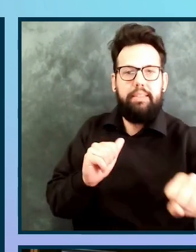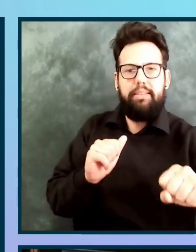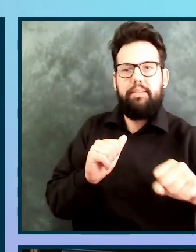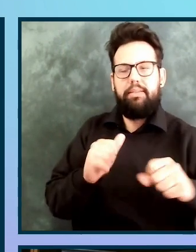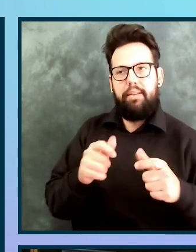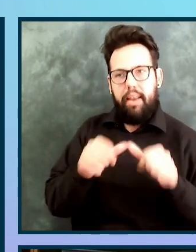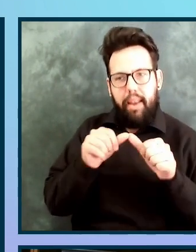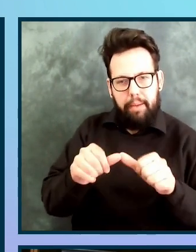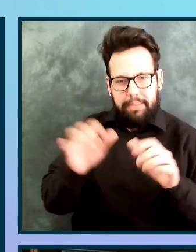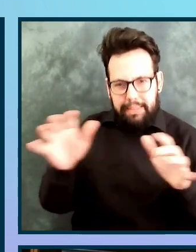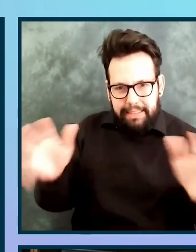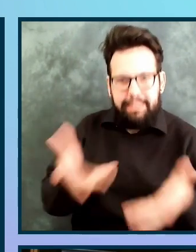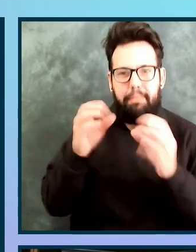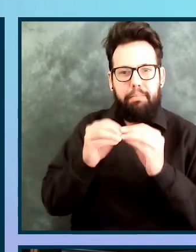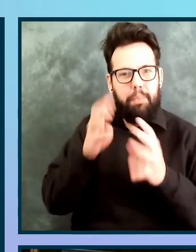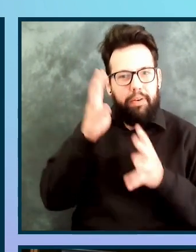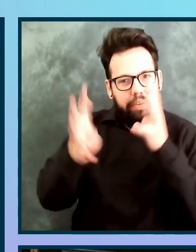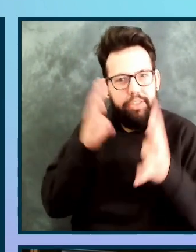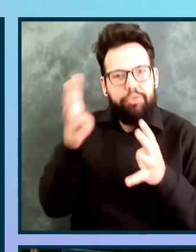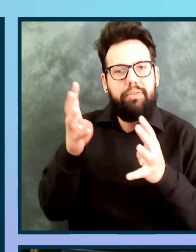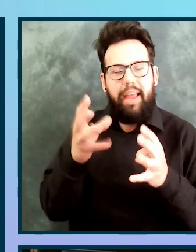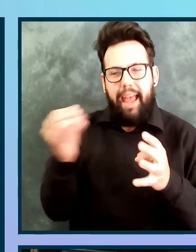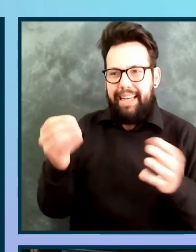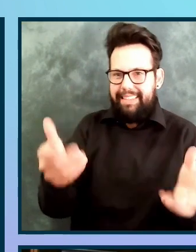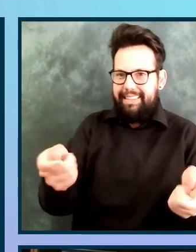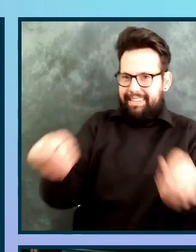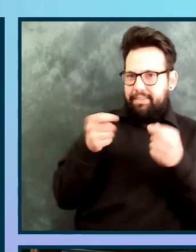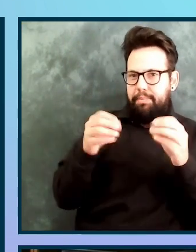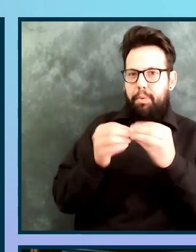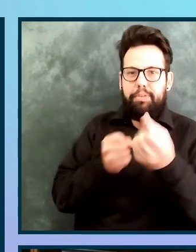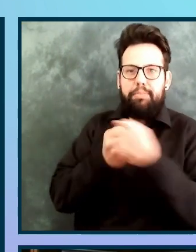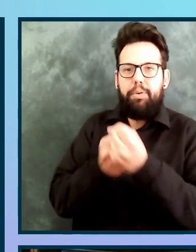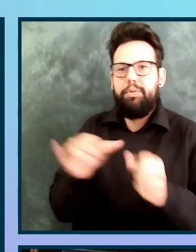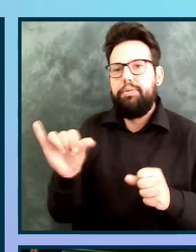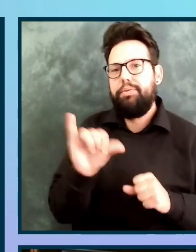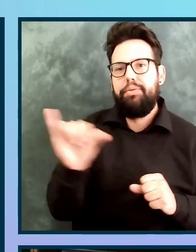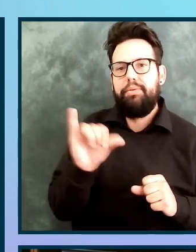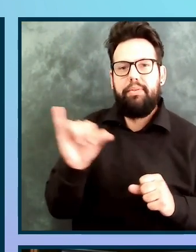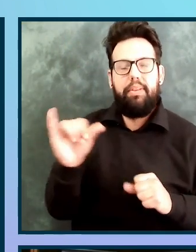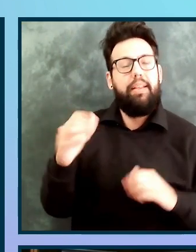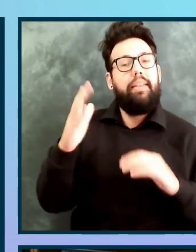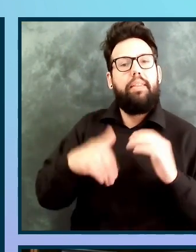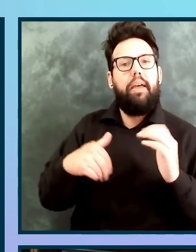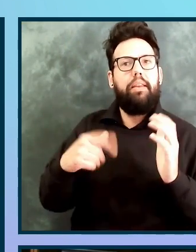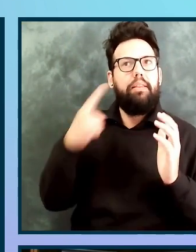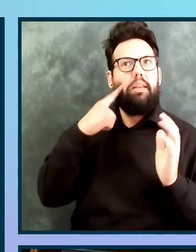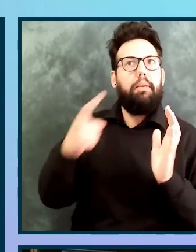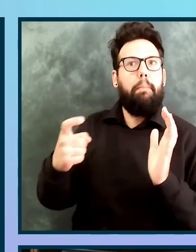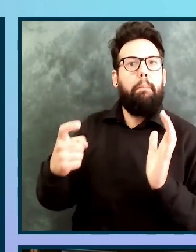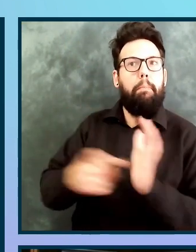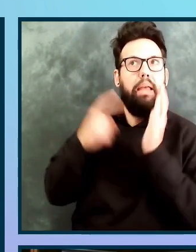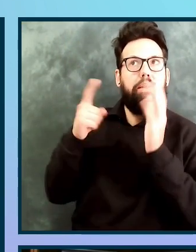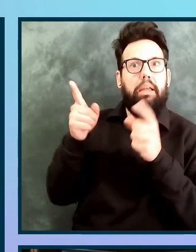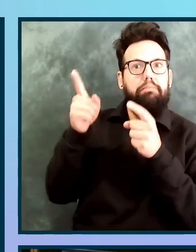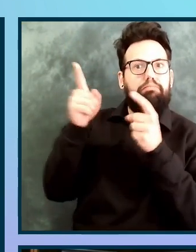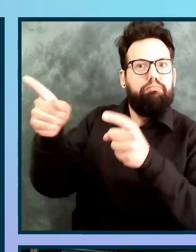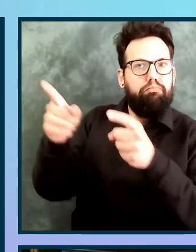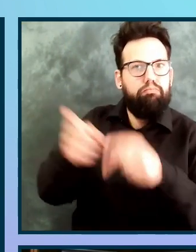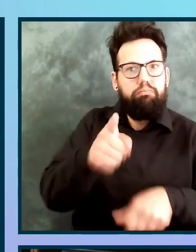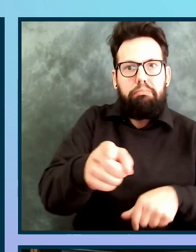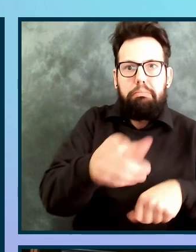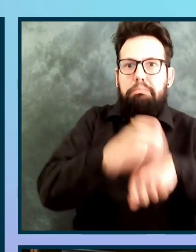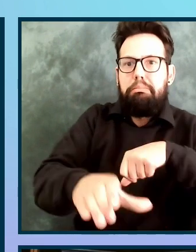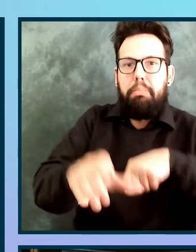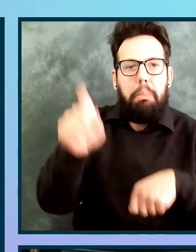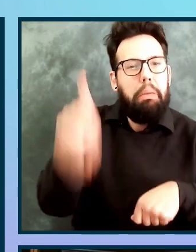input and support. Instead of that mandate, you must consider accessibility in your designs now. Start a conversation